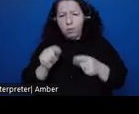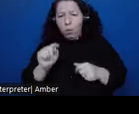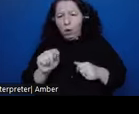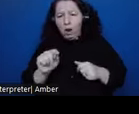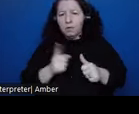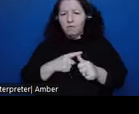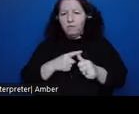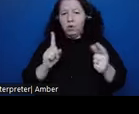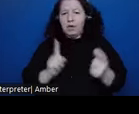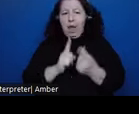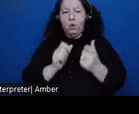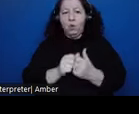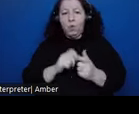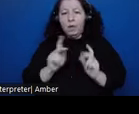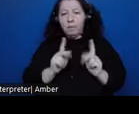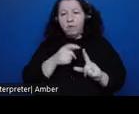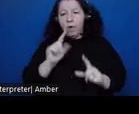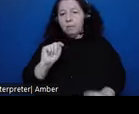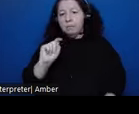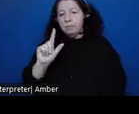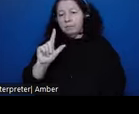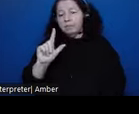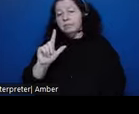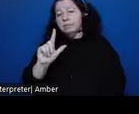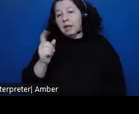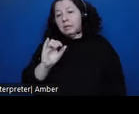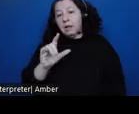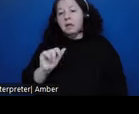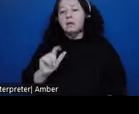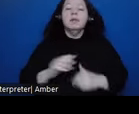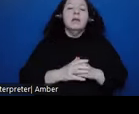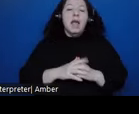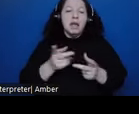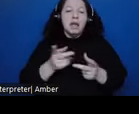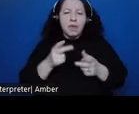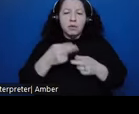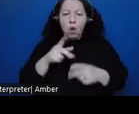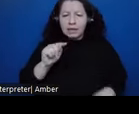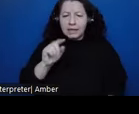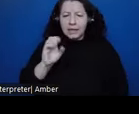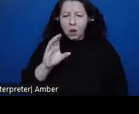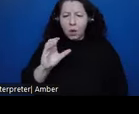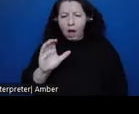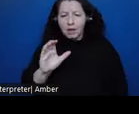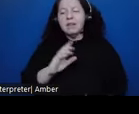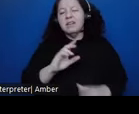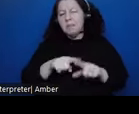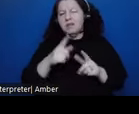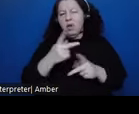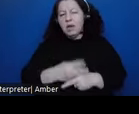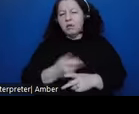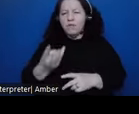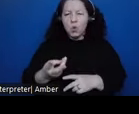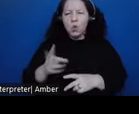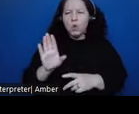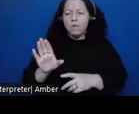Otomis, not Nahuas, in a place called Tekoaq. And that's based on calculating a few of the conquistador accounts, how